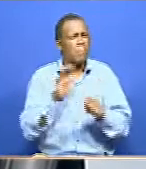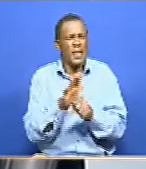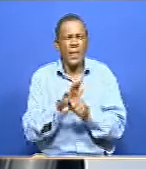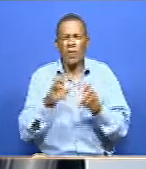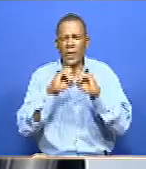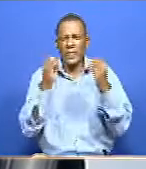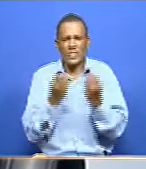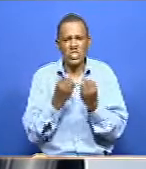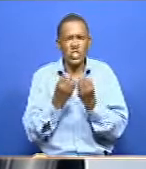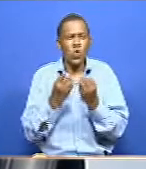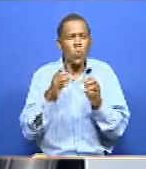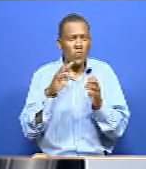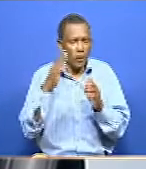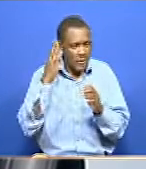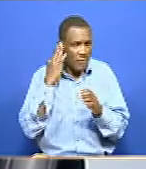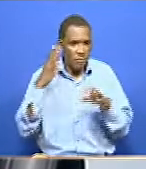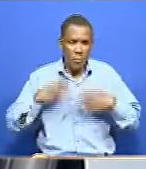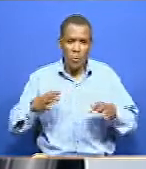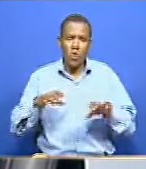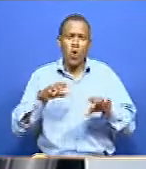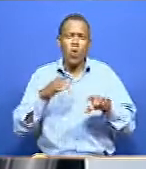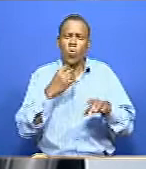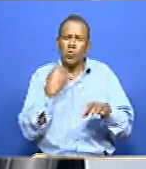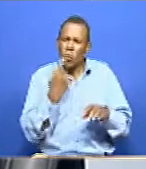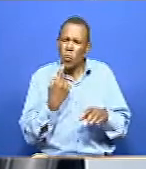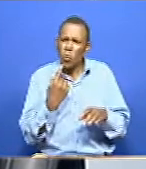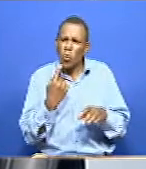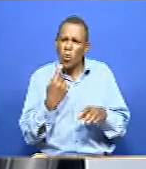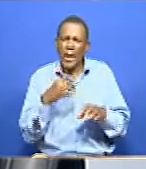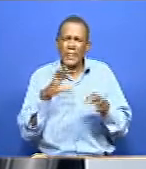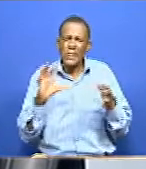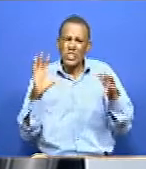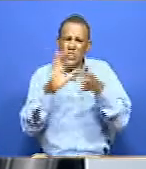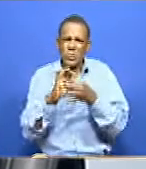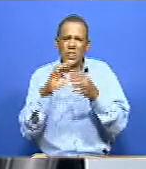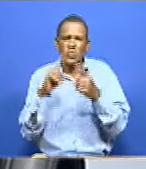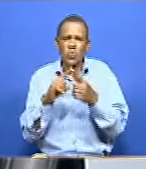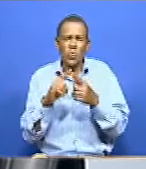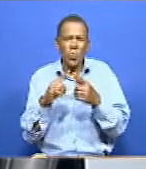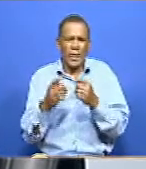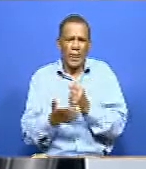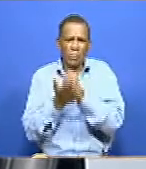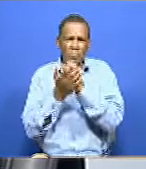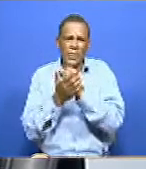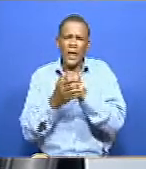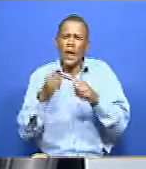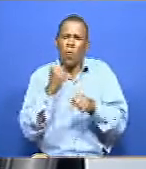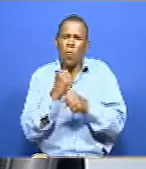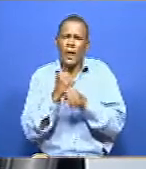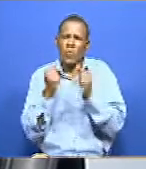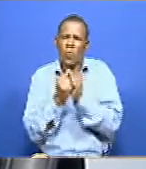Are they willing to partner with such bodies to, okay, there is this challenge. How can we work with this challenge